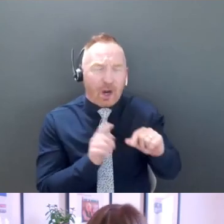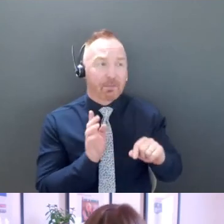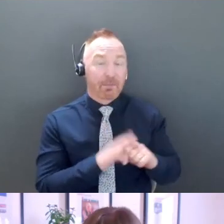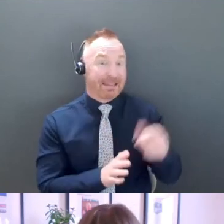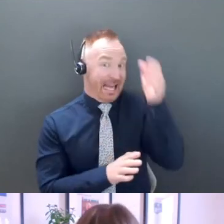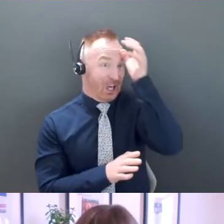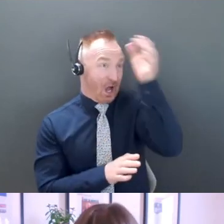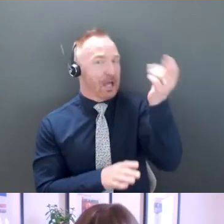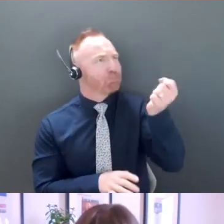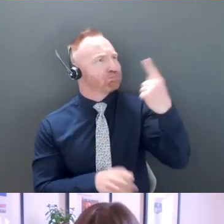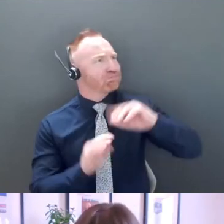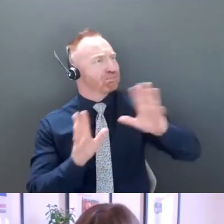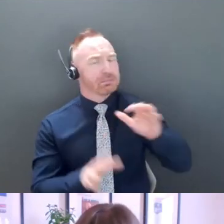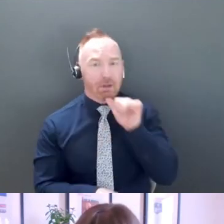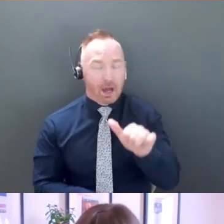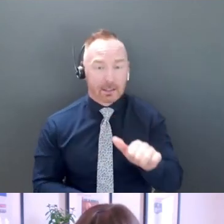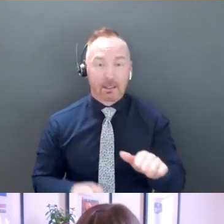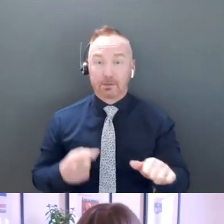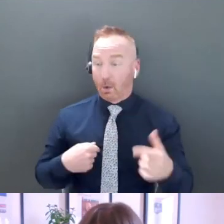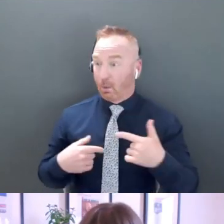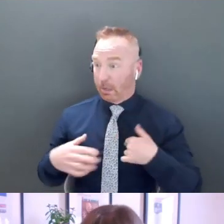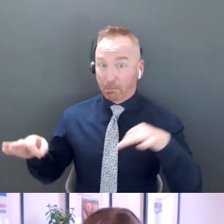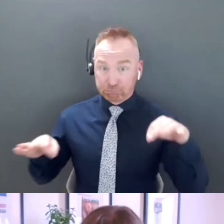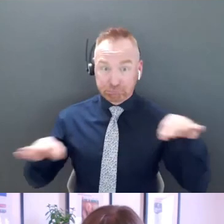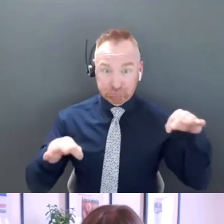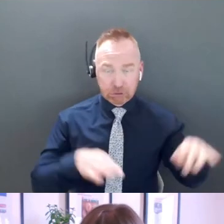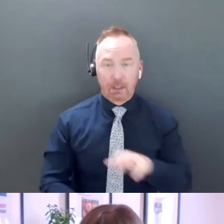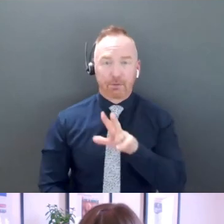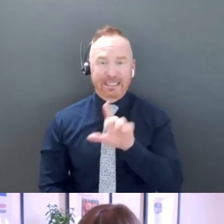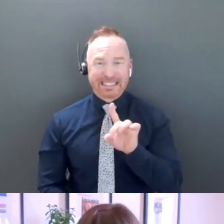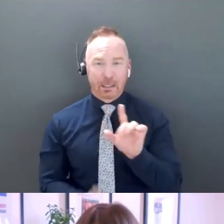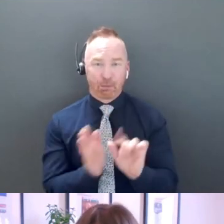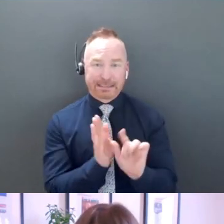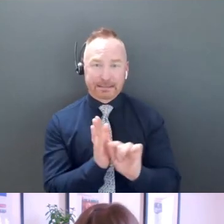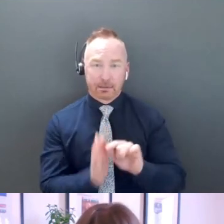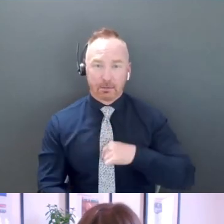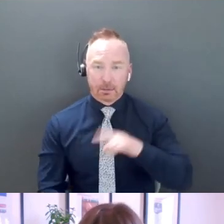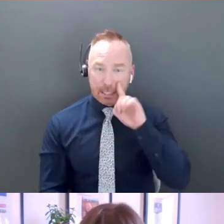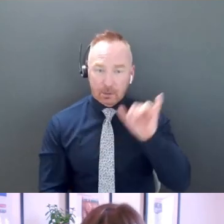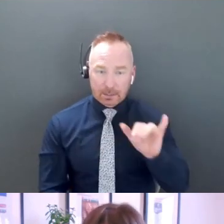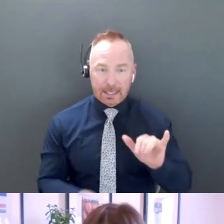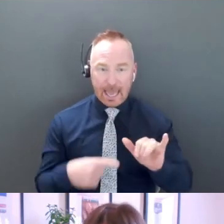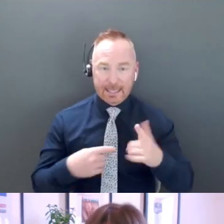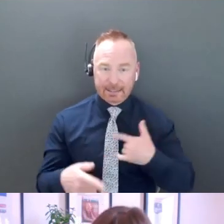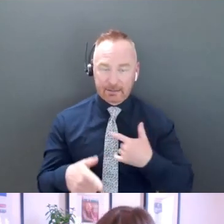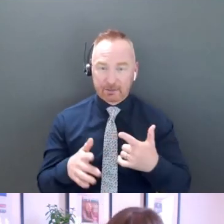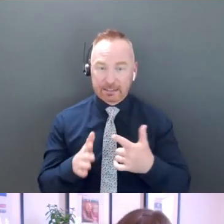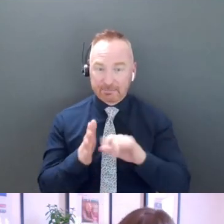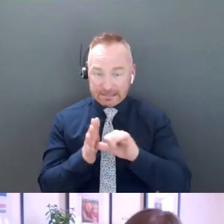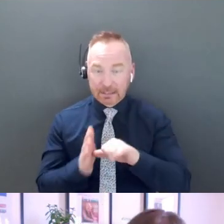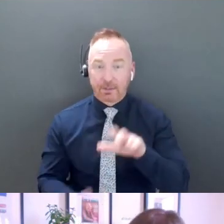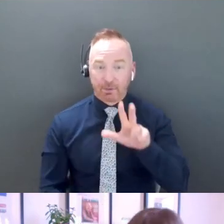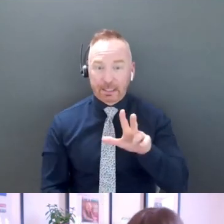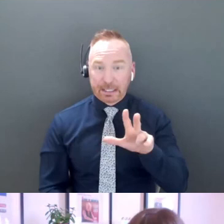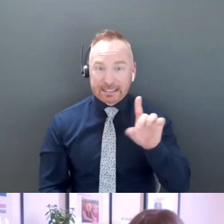about like, here's, here's what 3d printing is. And there's an extruder on 3d printers. And that's,